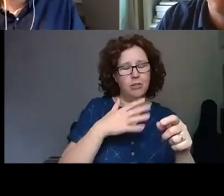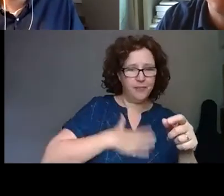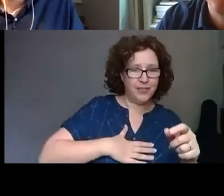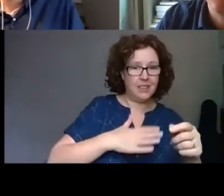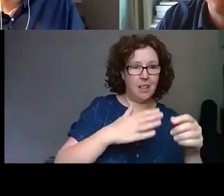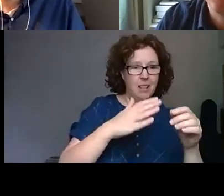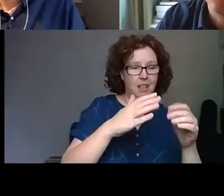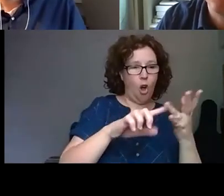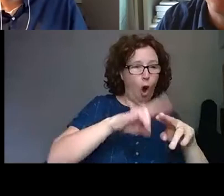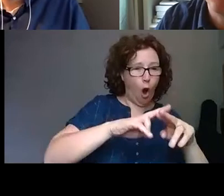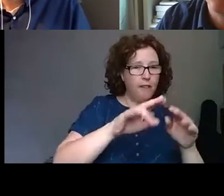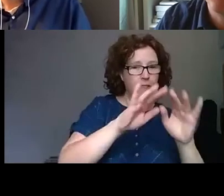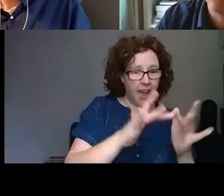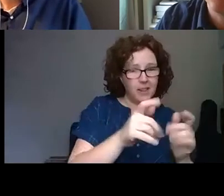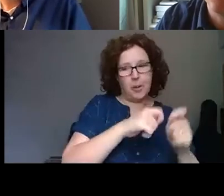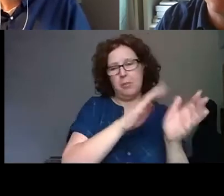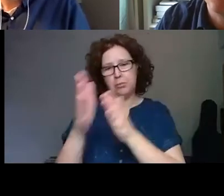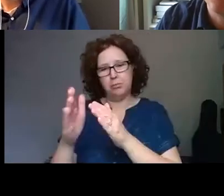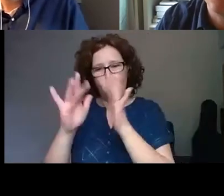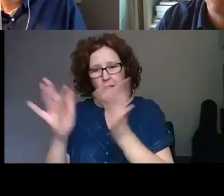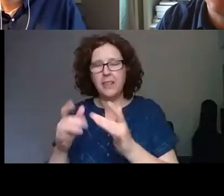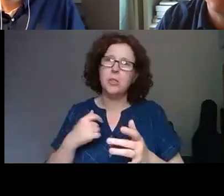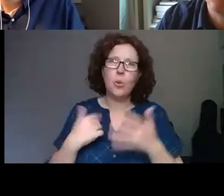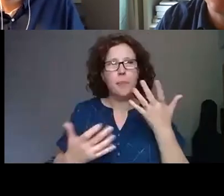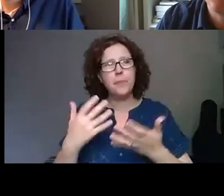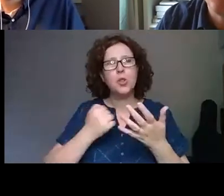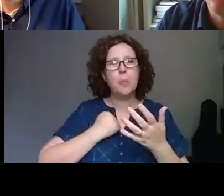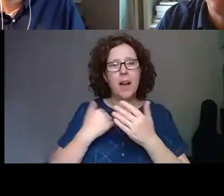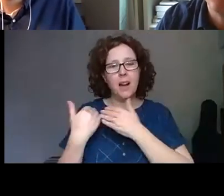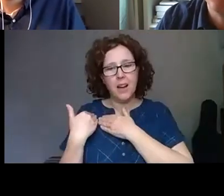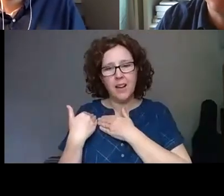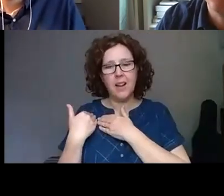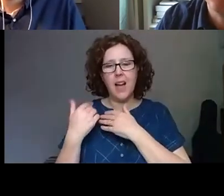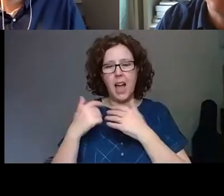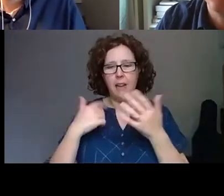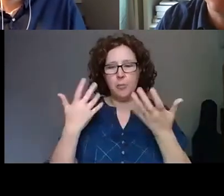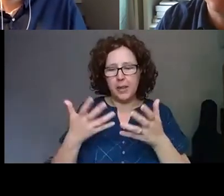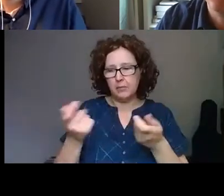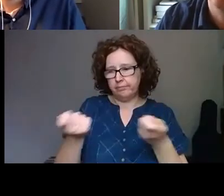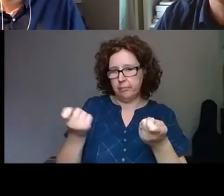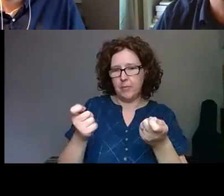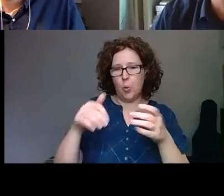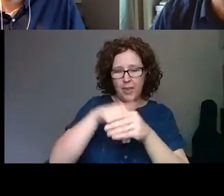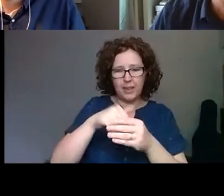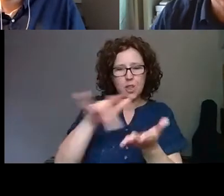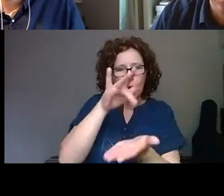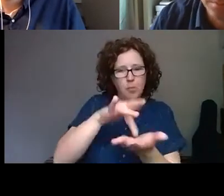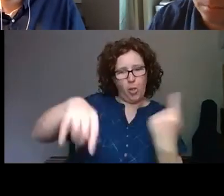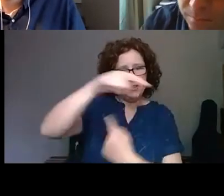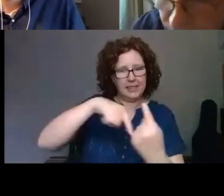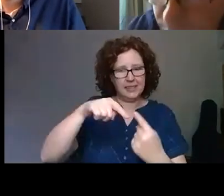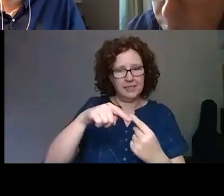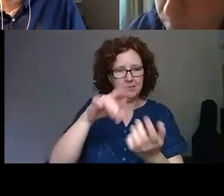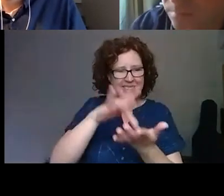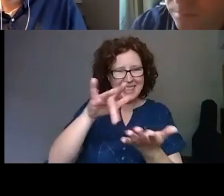as maybe of curating from within the cosmopolitan art community and for, just for the